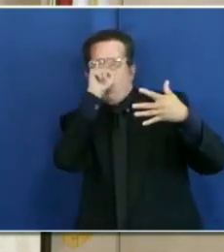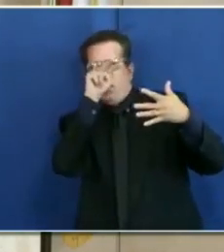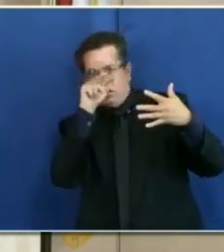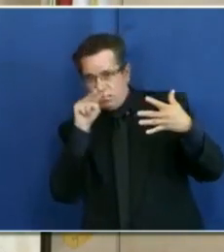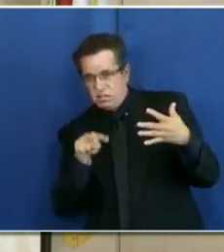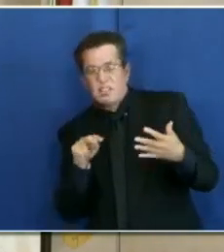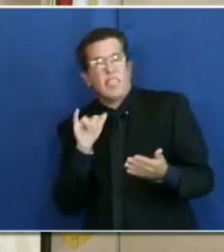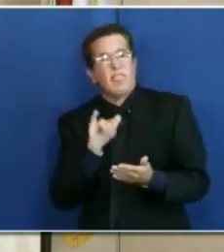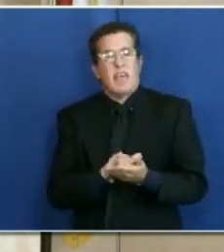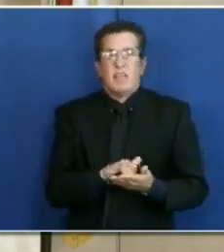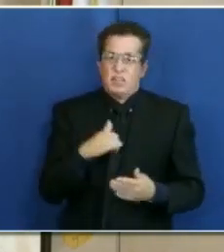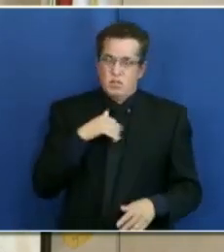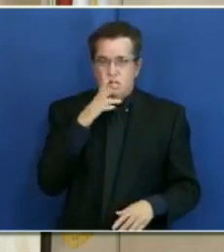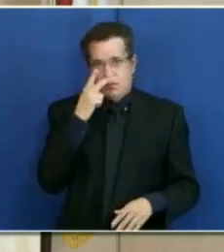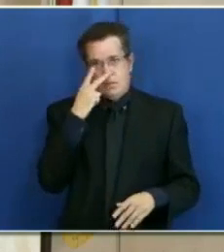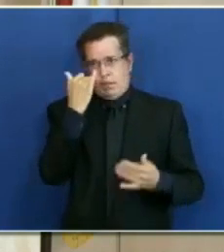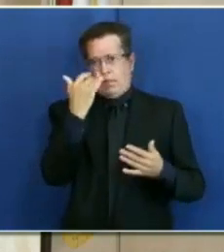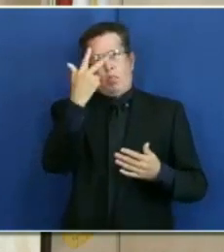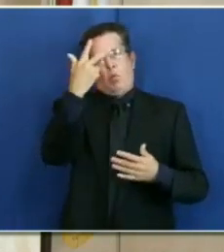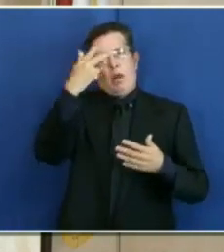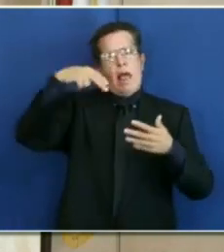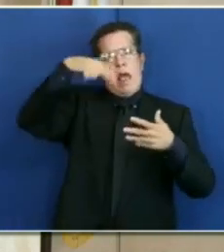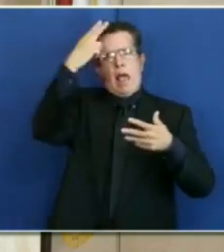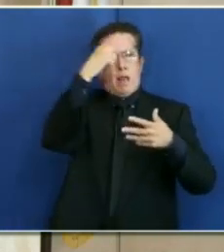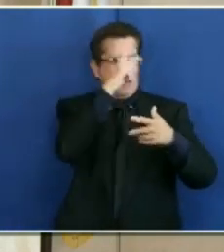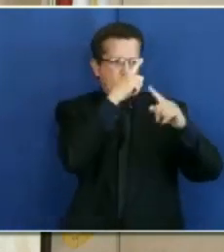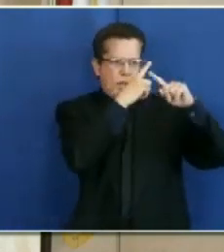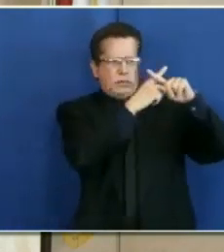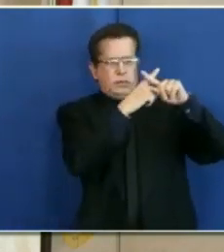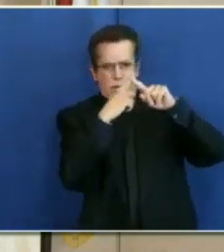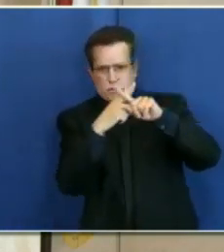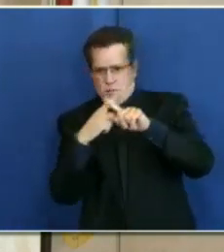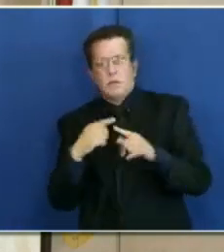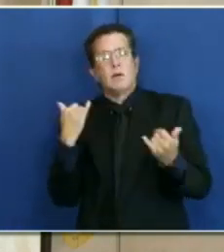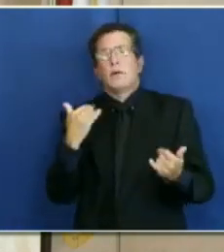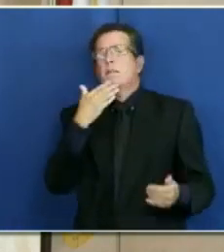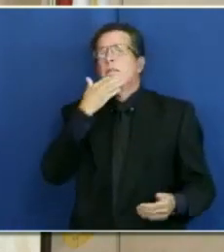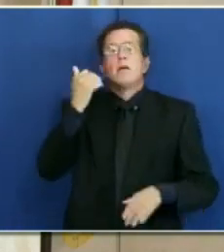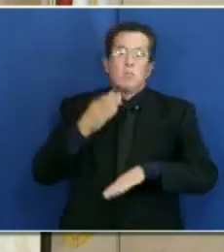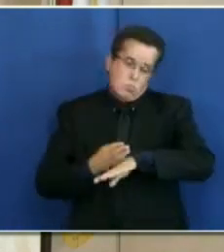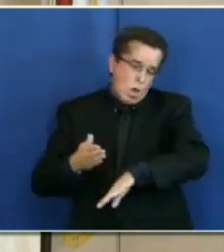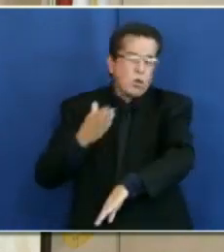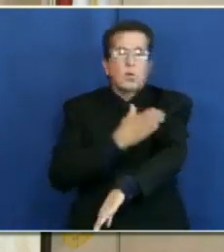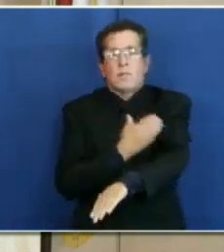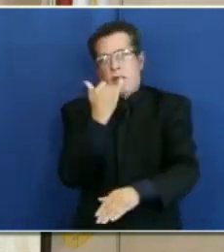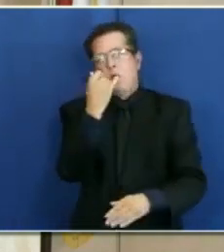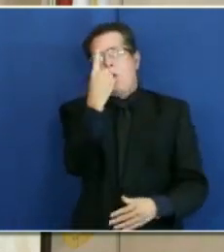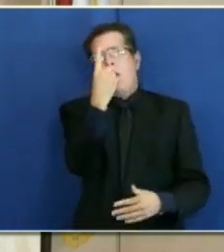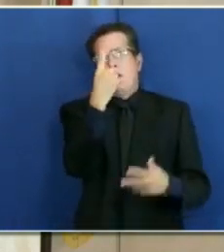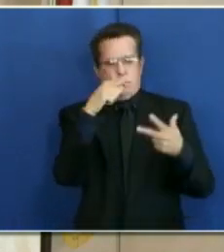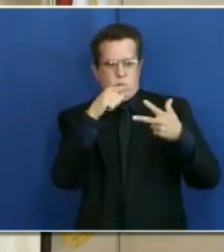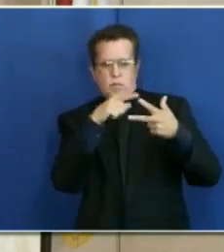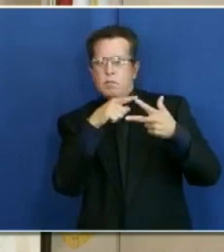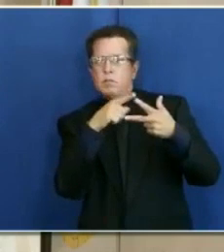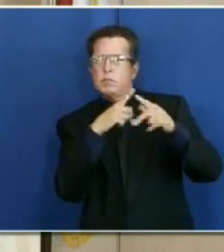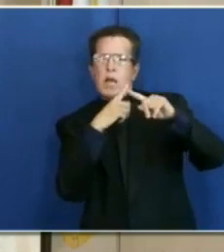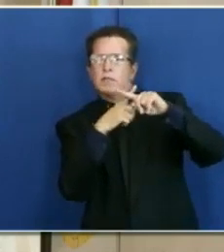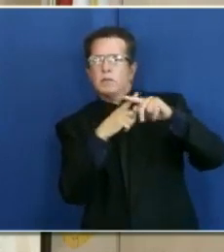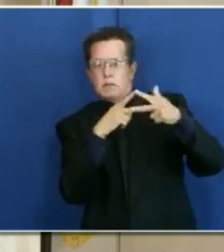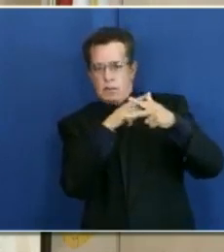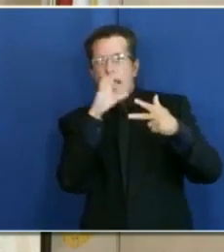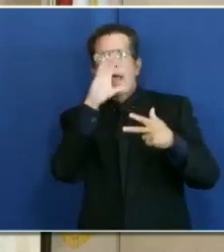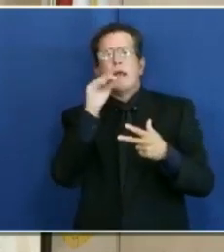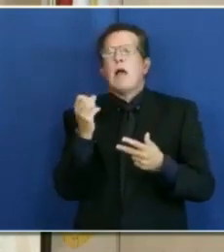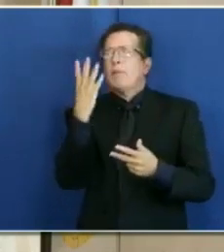And as you can see, we went from three abnormal to now just one, which is the community outbreaks. And the number of community outbreaks is